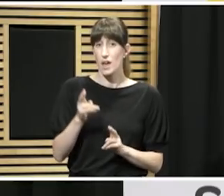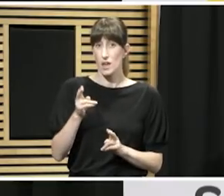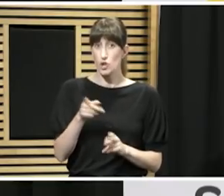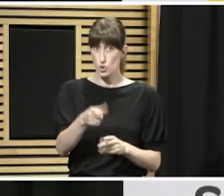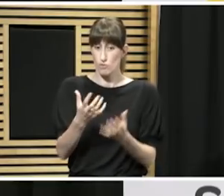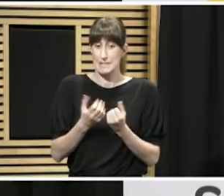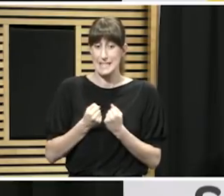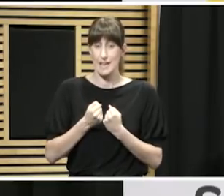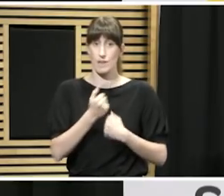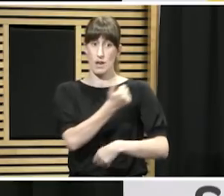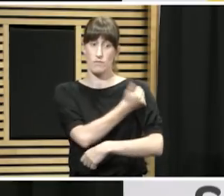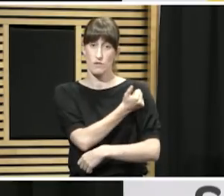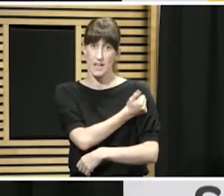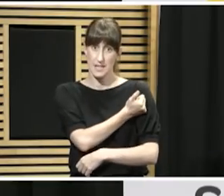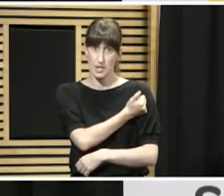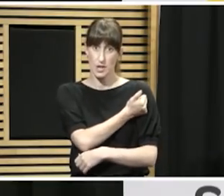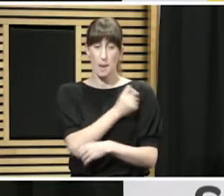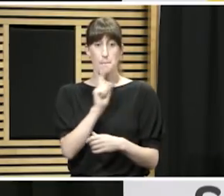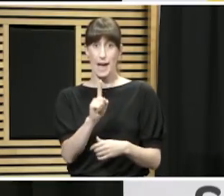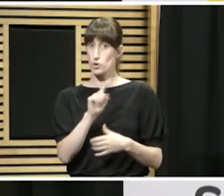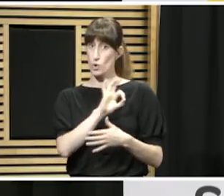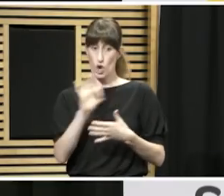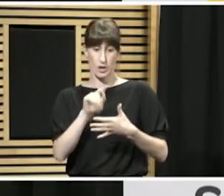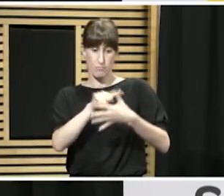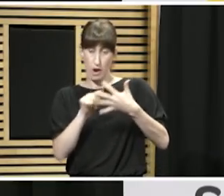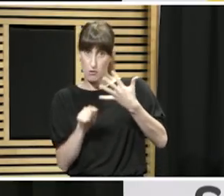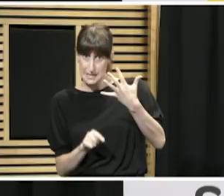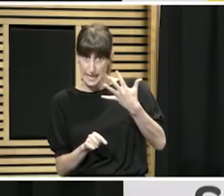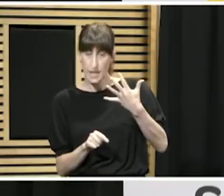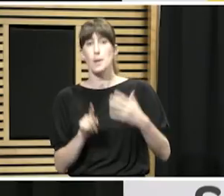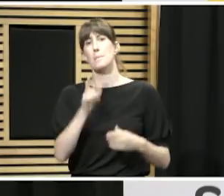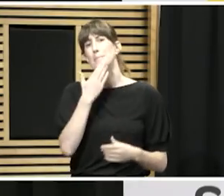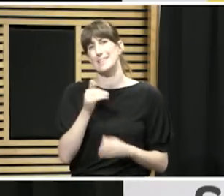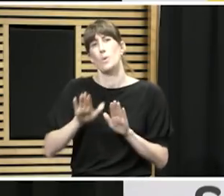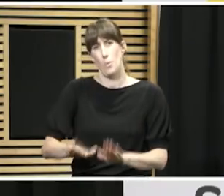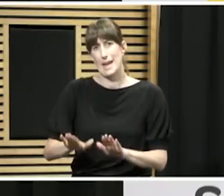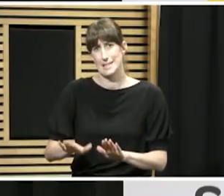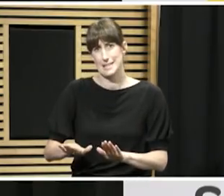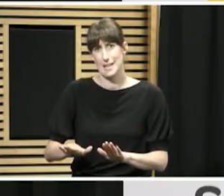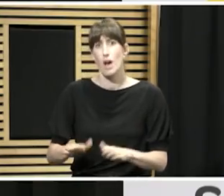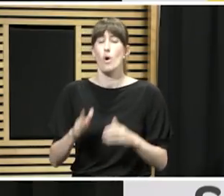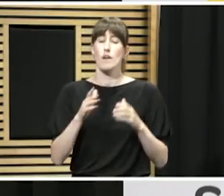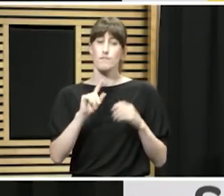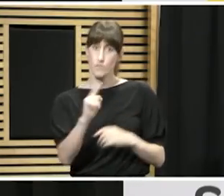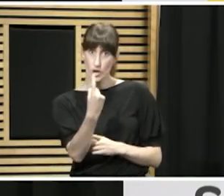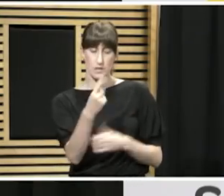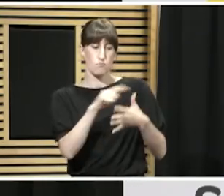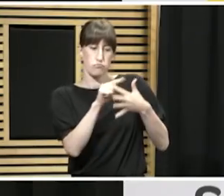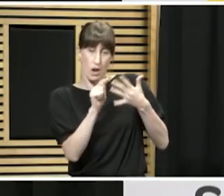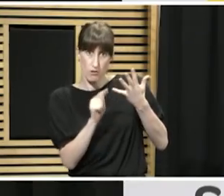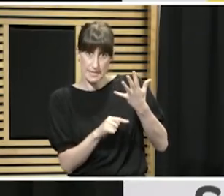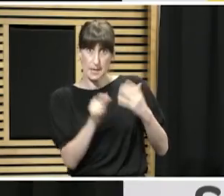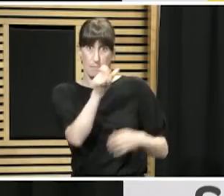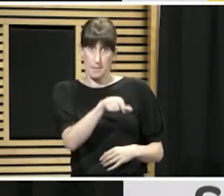prioritising our resources to vaccinate those high priority groups. We want to keep our frontline workers